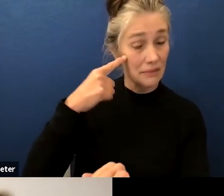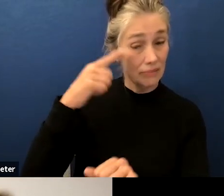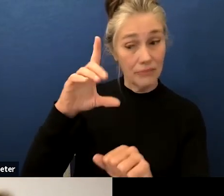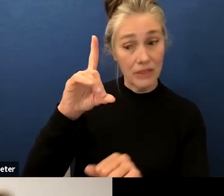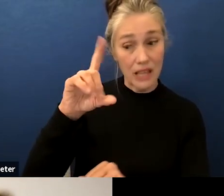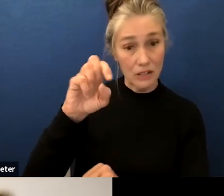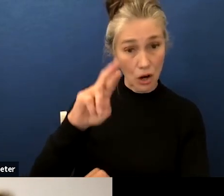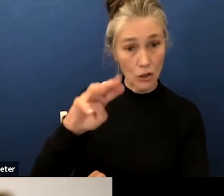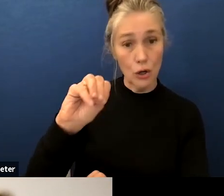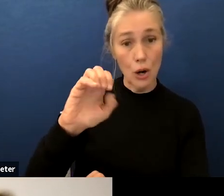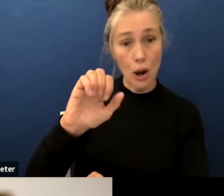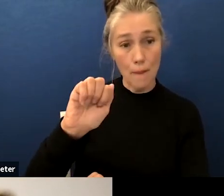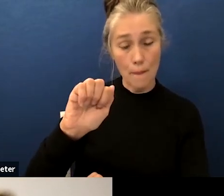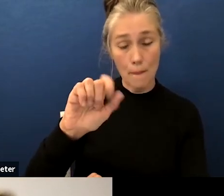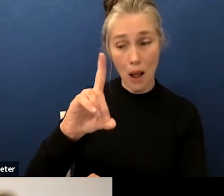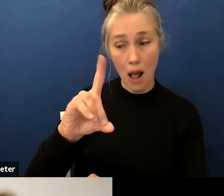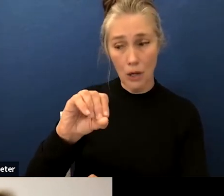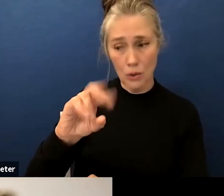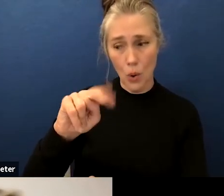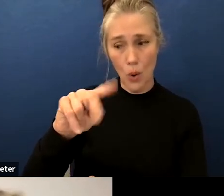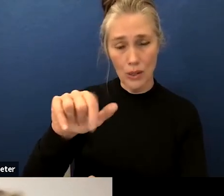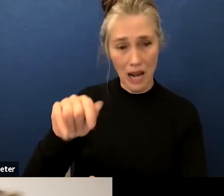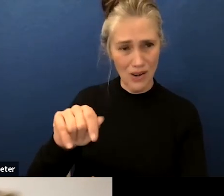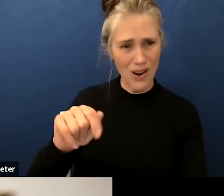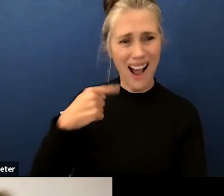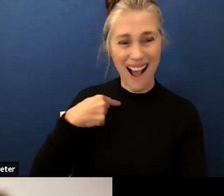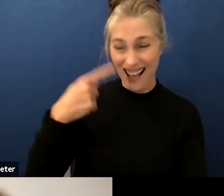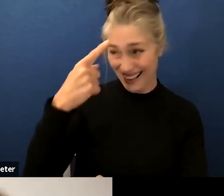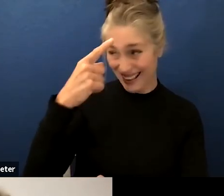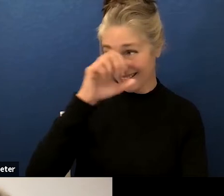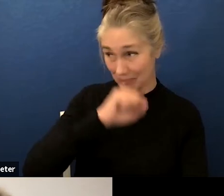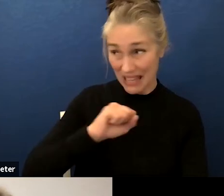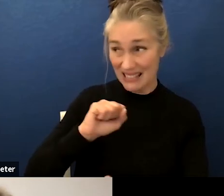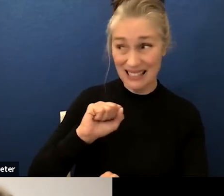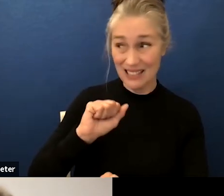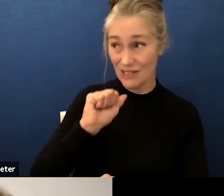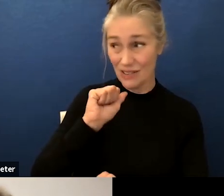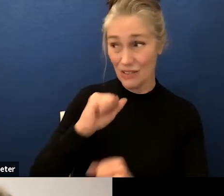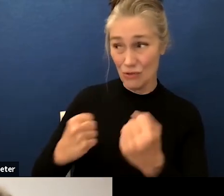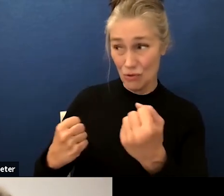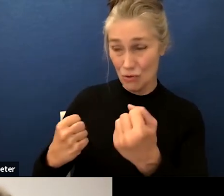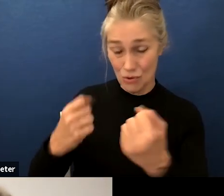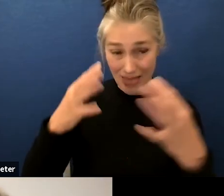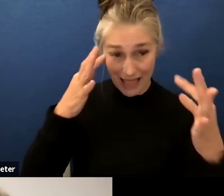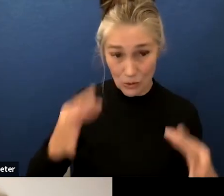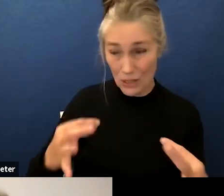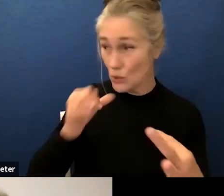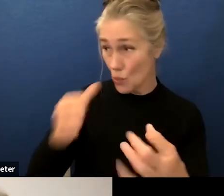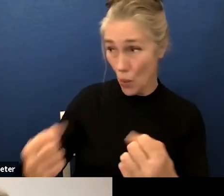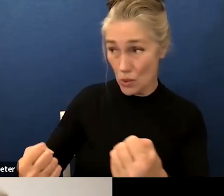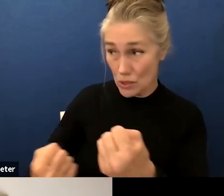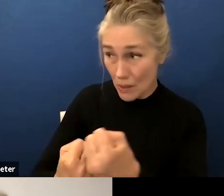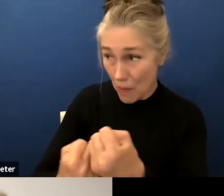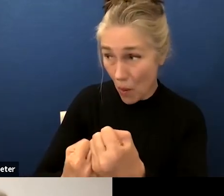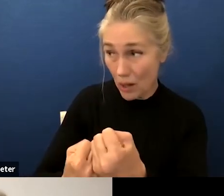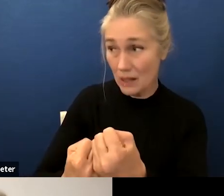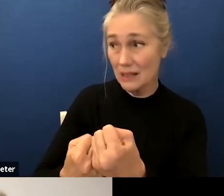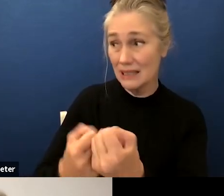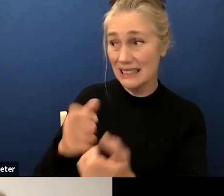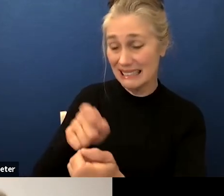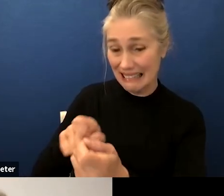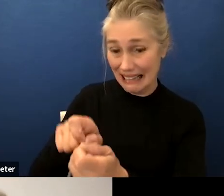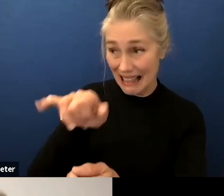anticipating that there is not support at this time for the resolution but I believe there's support for the